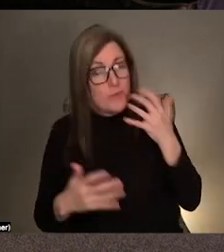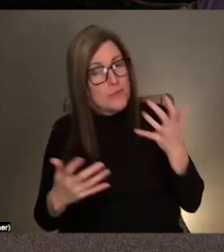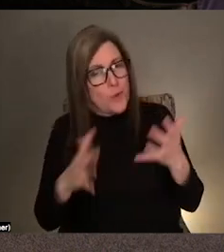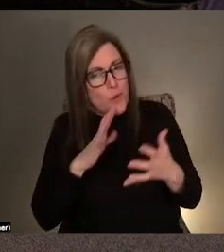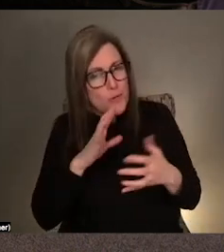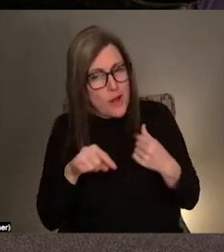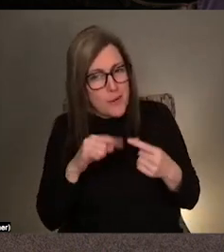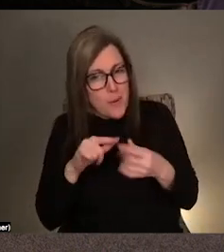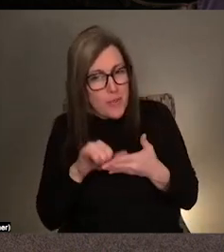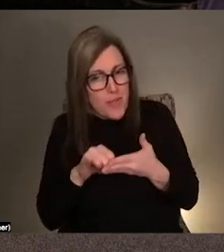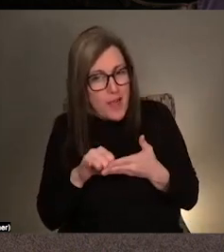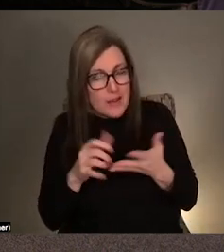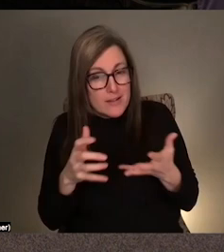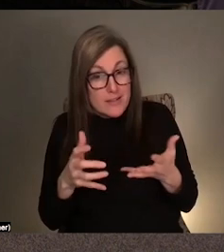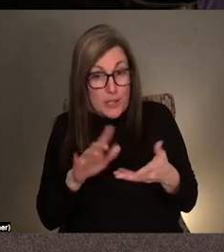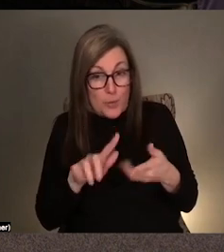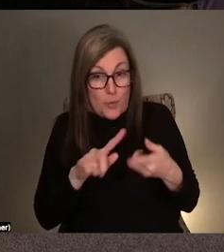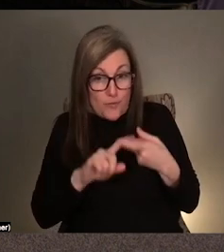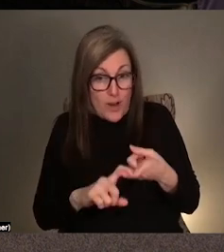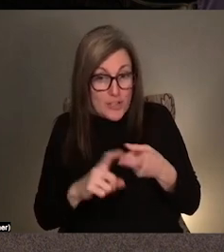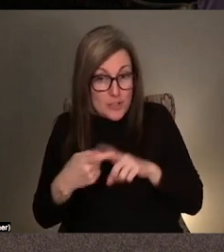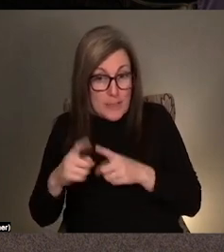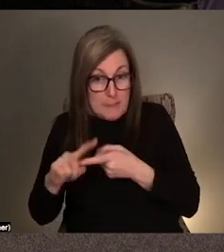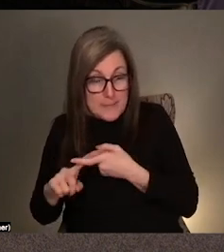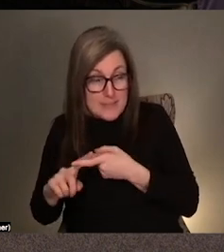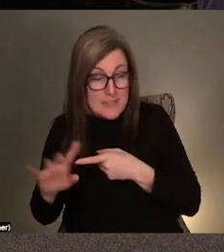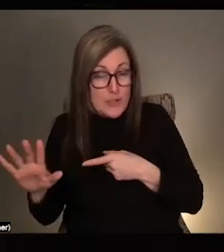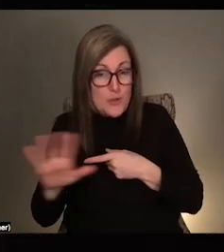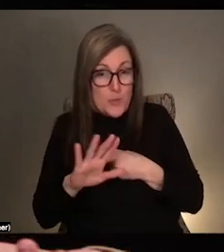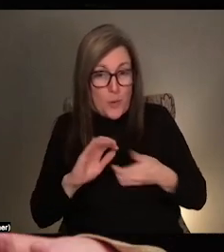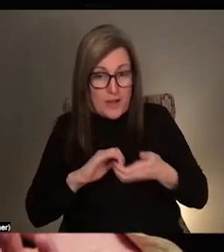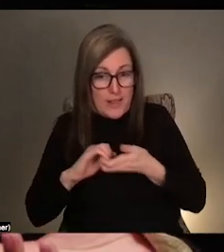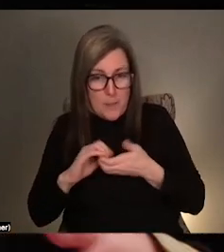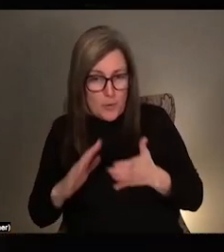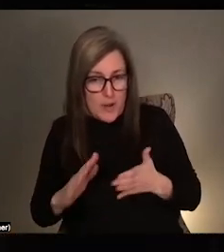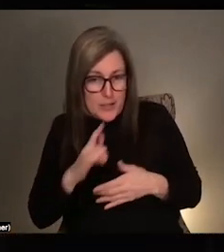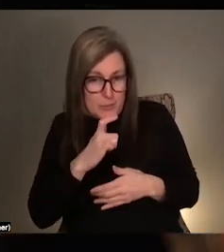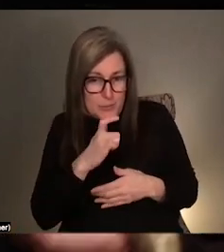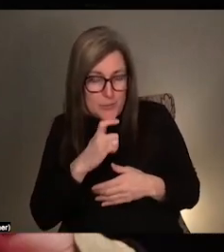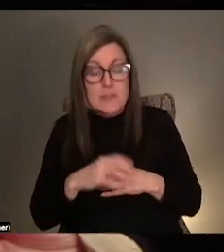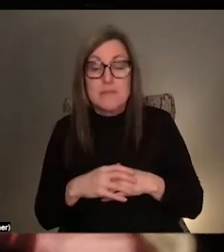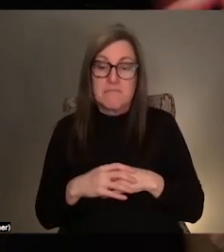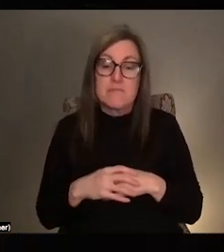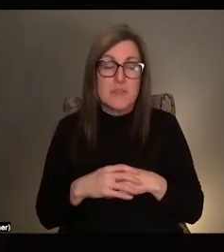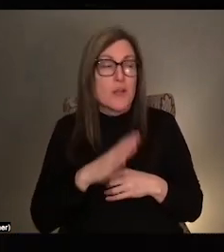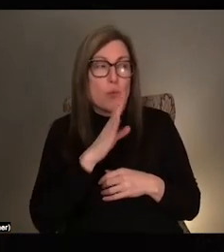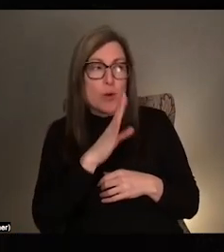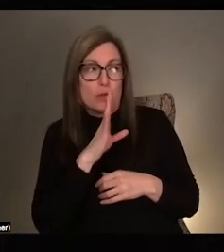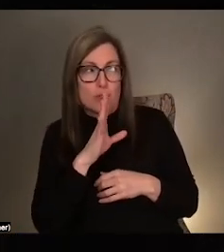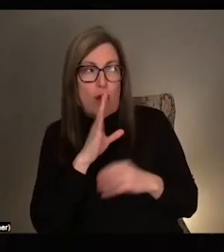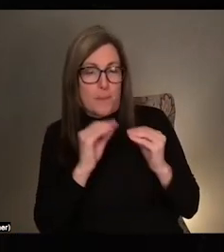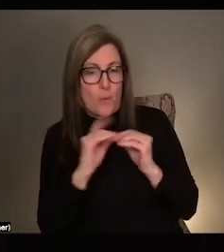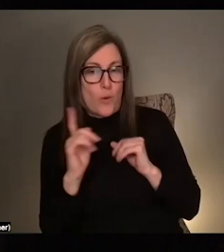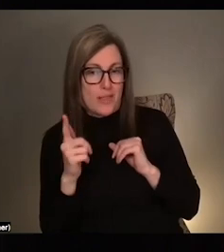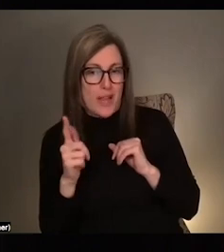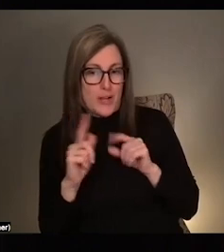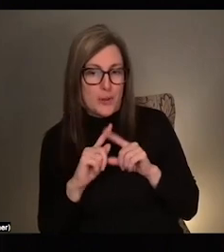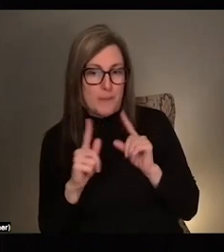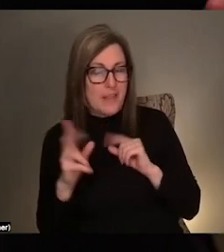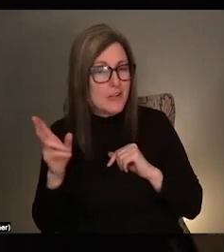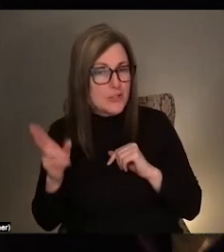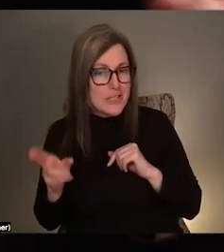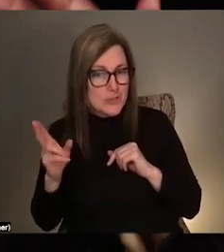the importance of friendship and collaborators. I think there's also even like maybe we'll talk about this more later, but there's like a kind of historical